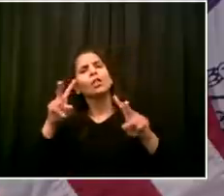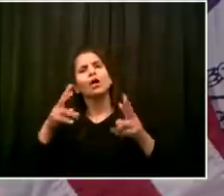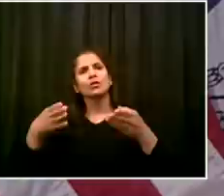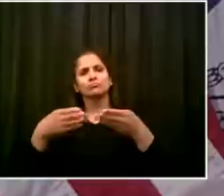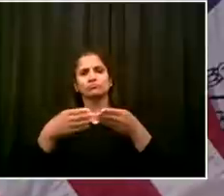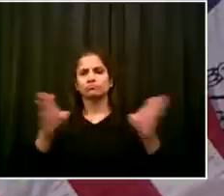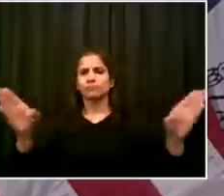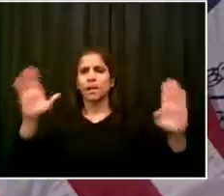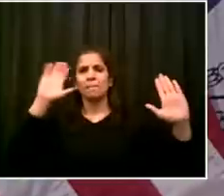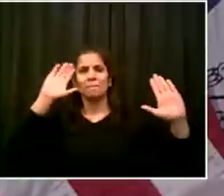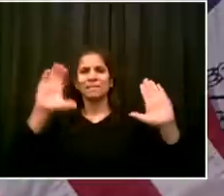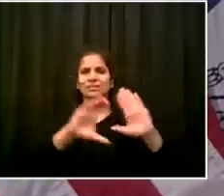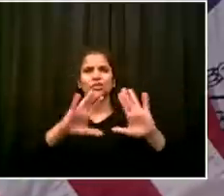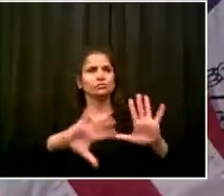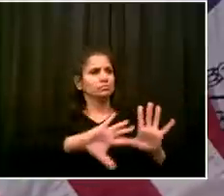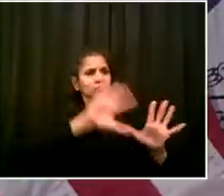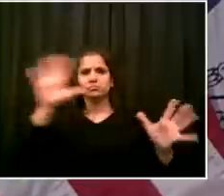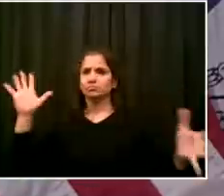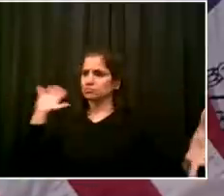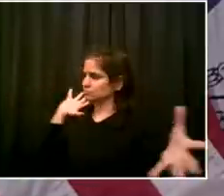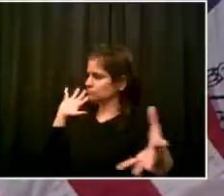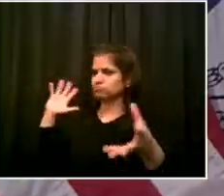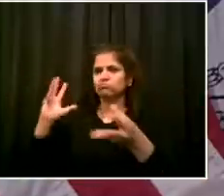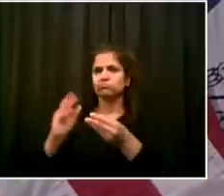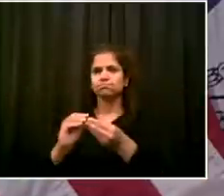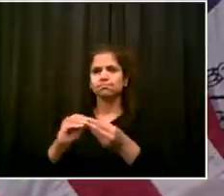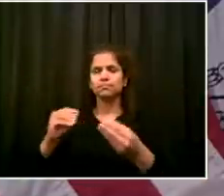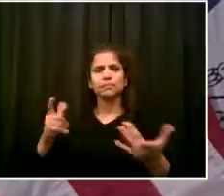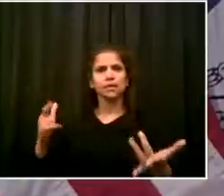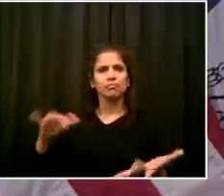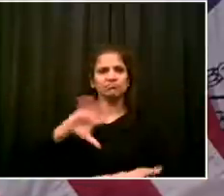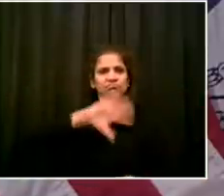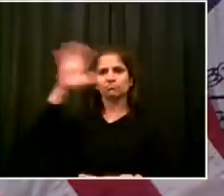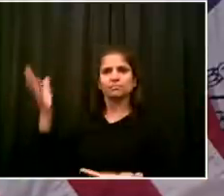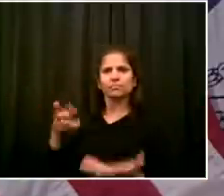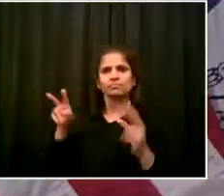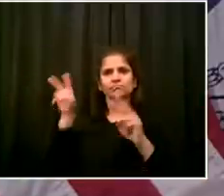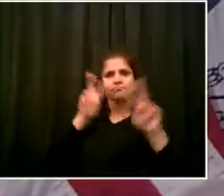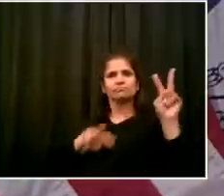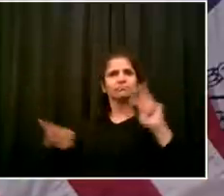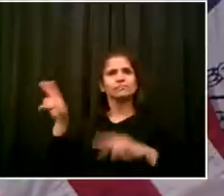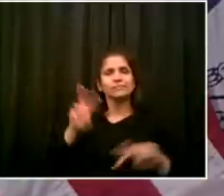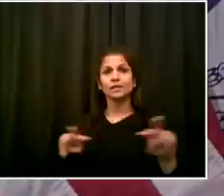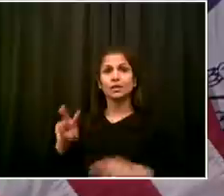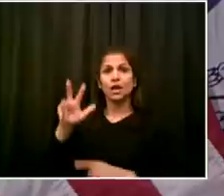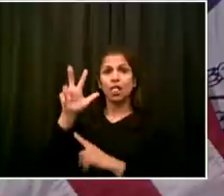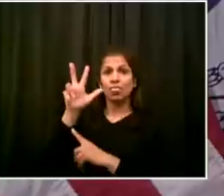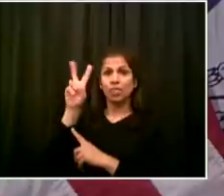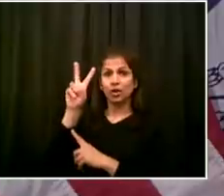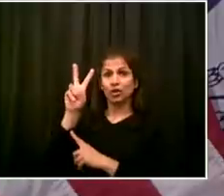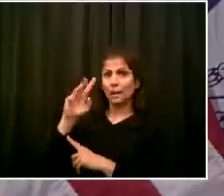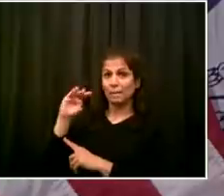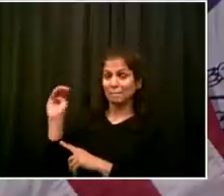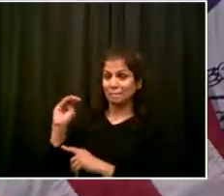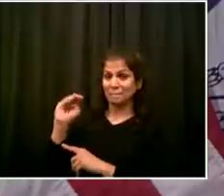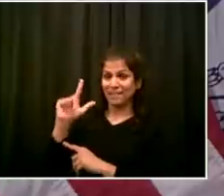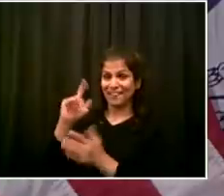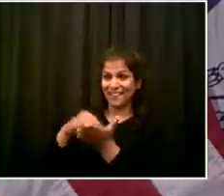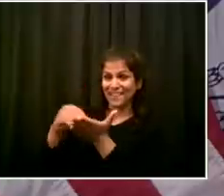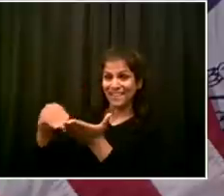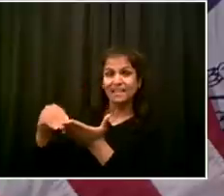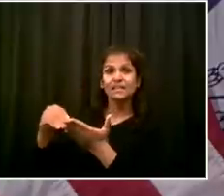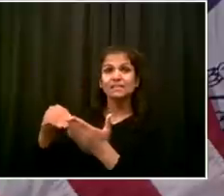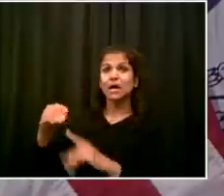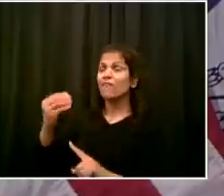to even imagine, 32 million meals have been provided to New Yorkers who needed food for free